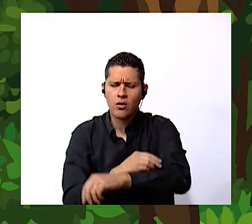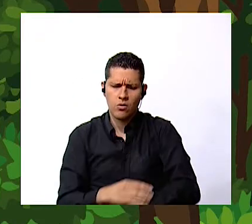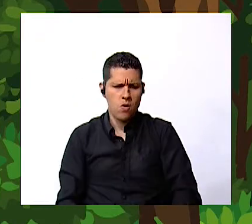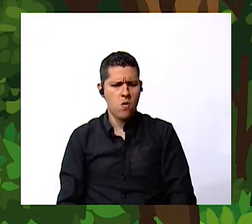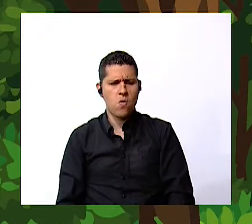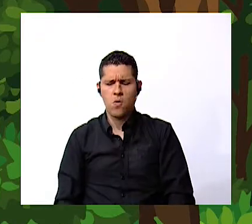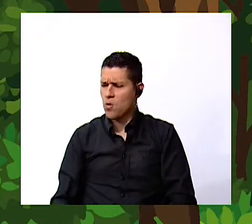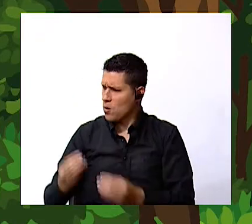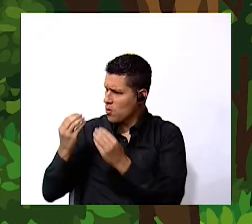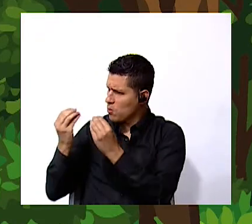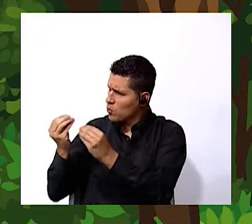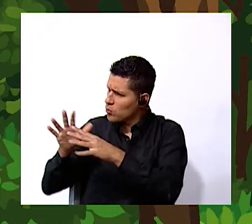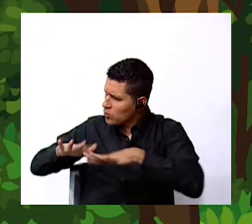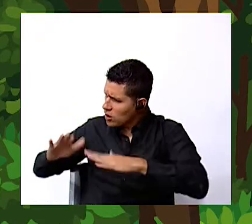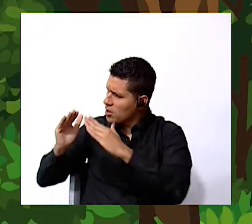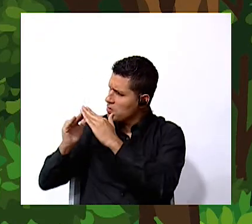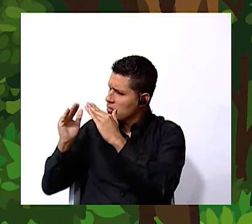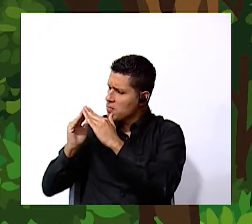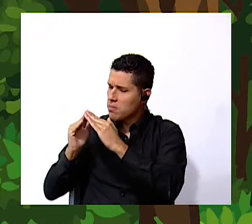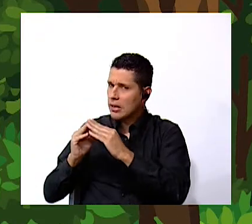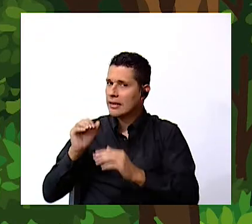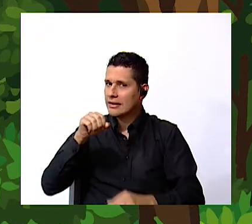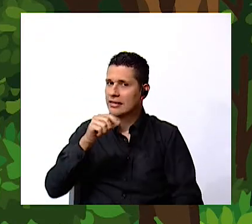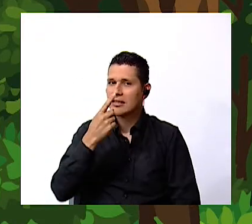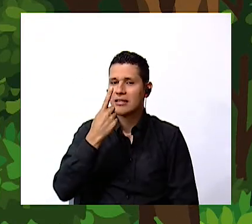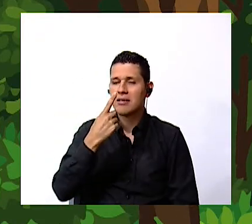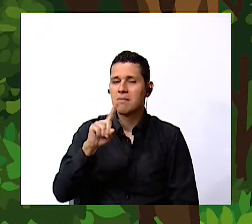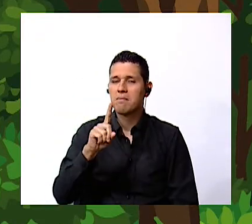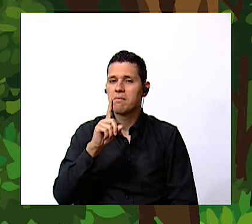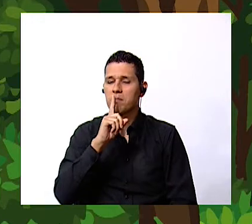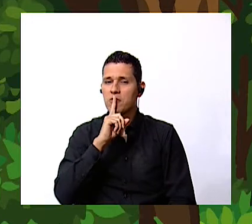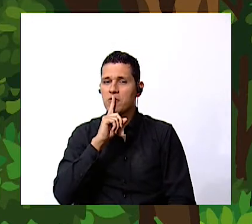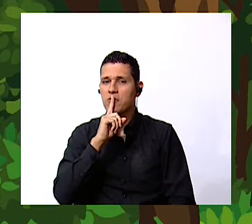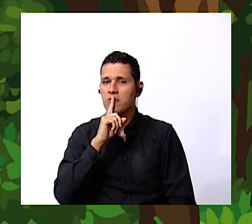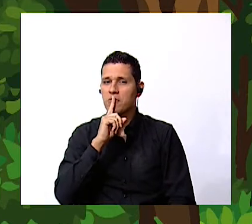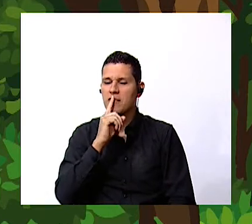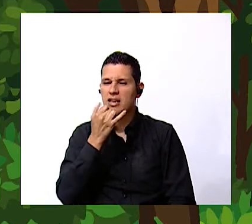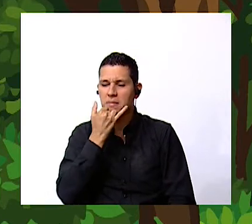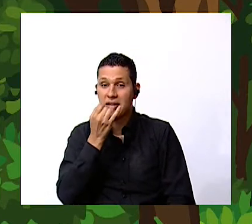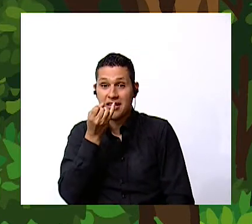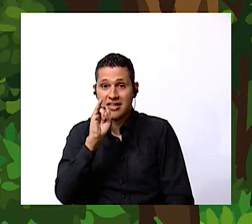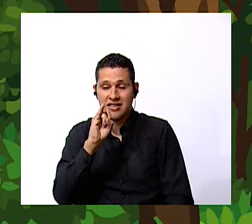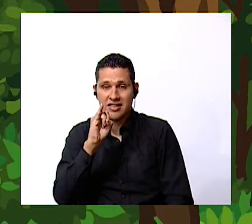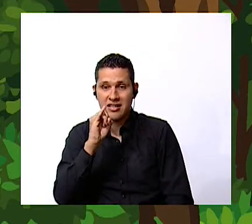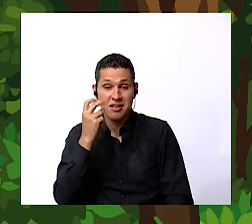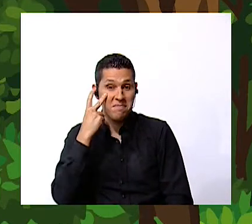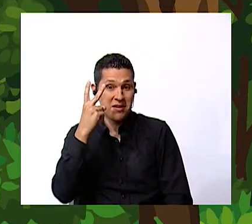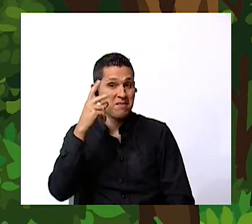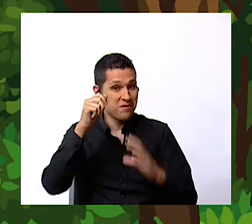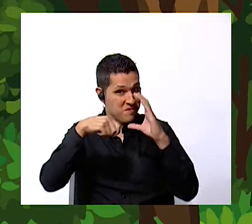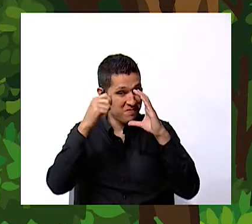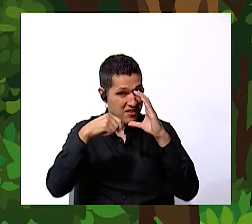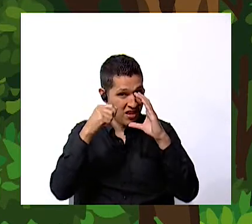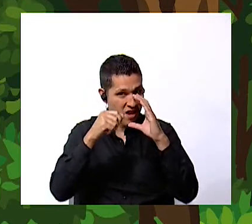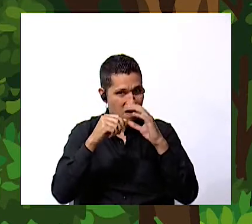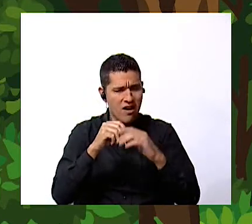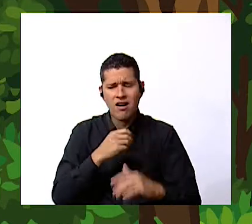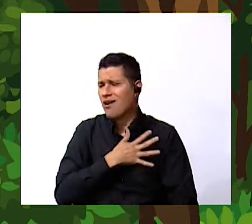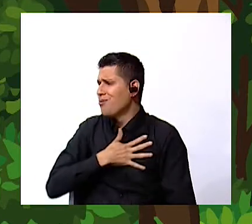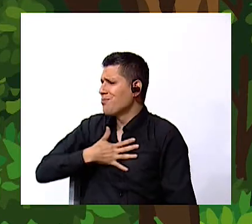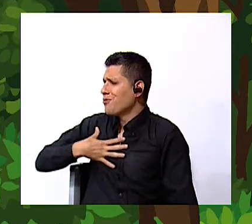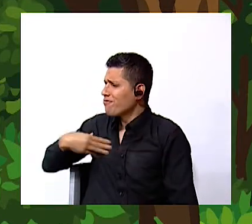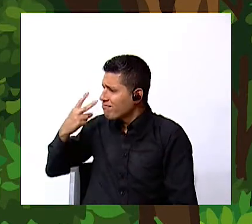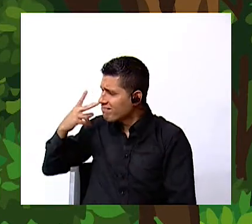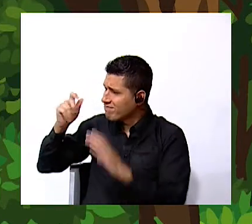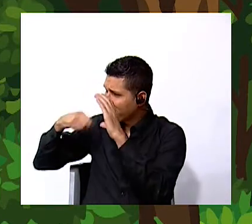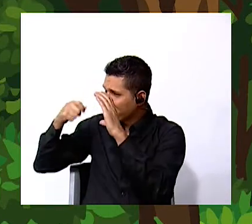and what about if we have a video i love videos okay so pay attention